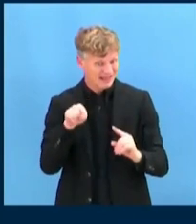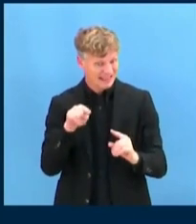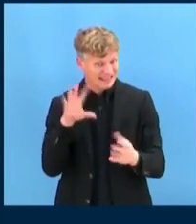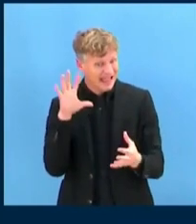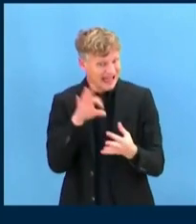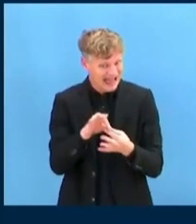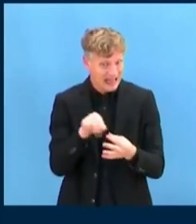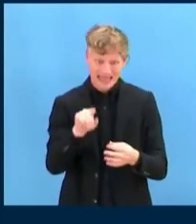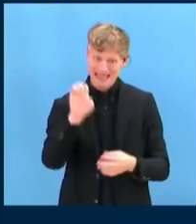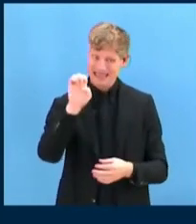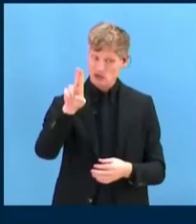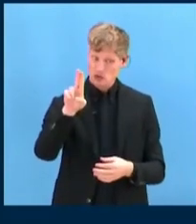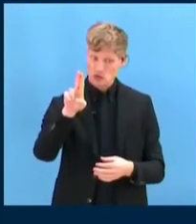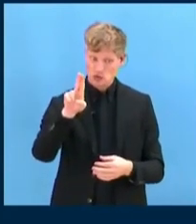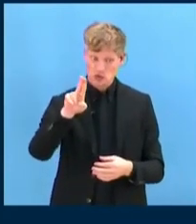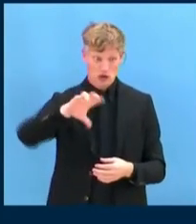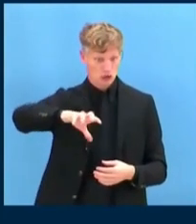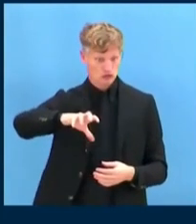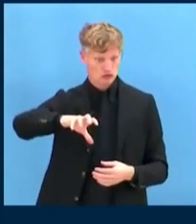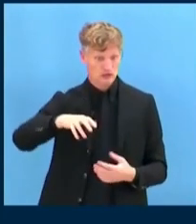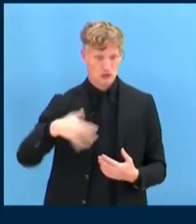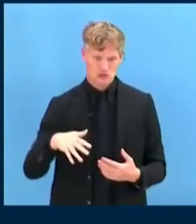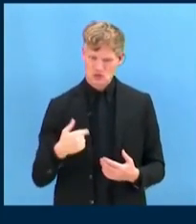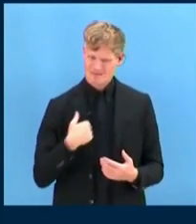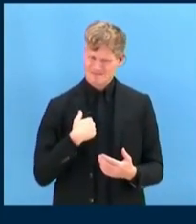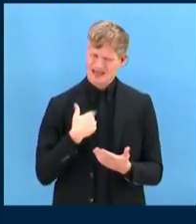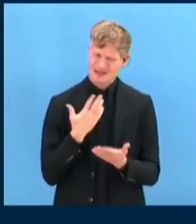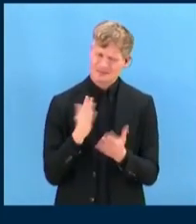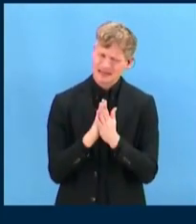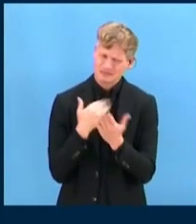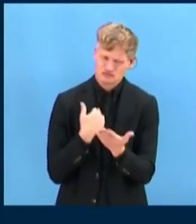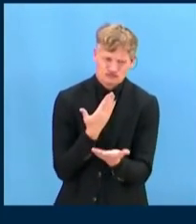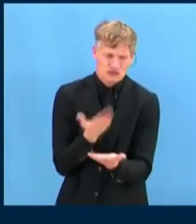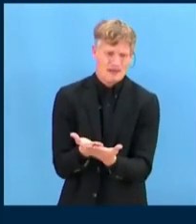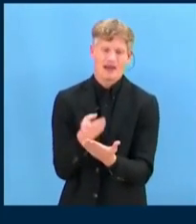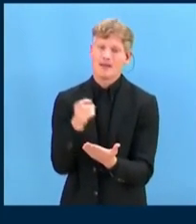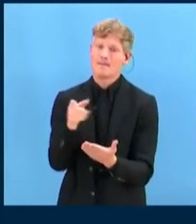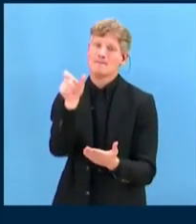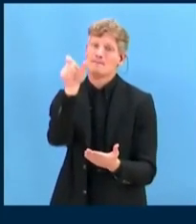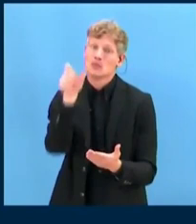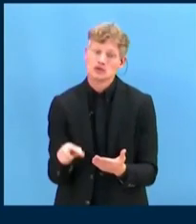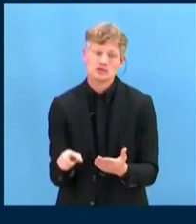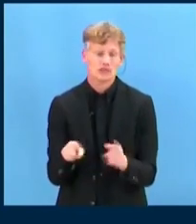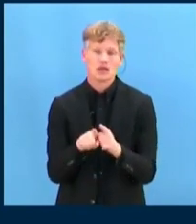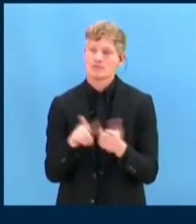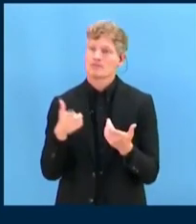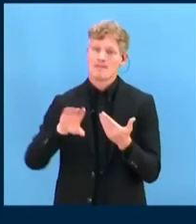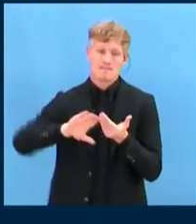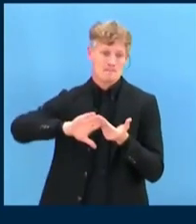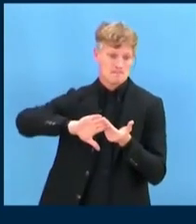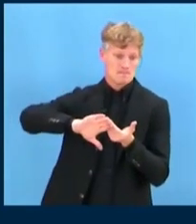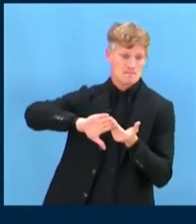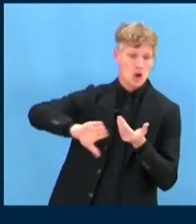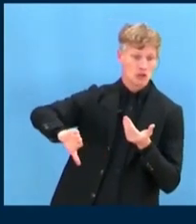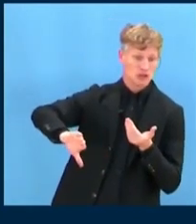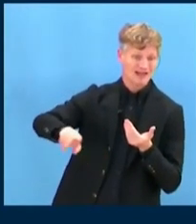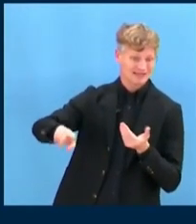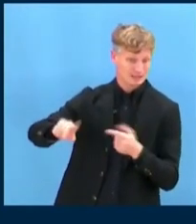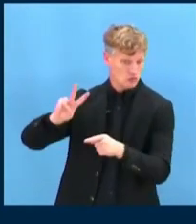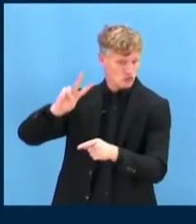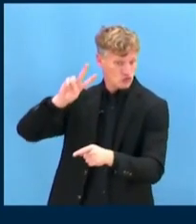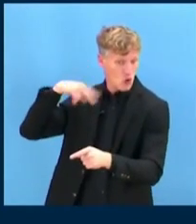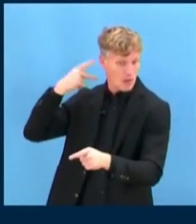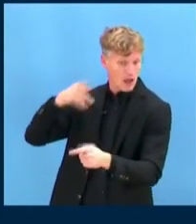states. Therefore, I recommended that affected persons by illegal and discriminative measures in marginalized Roma communities should